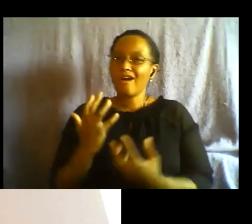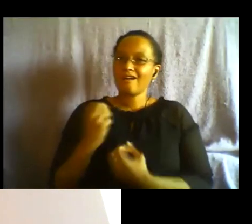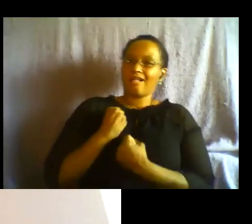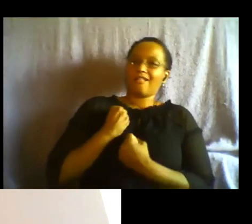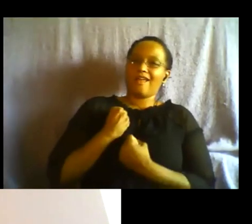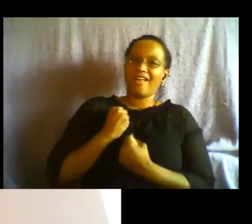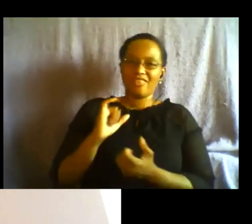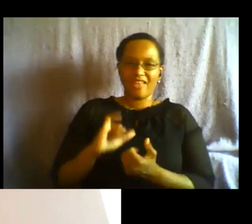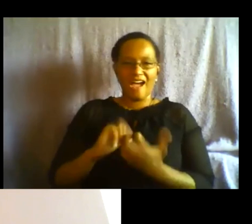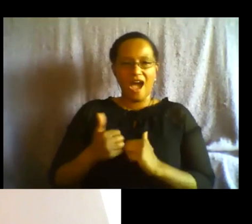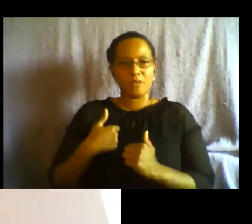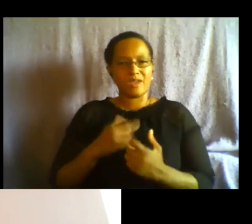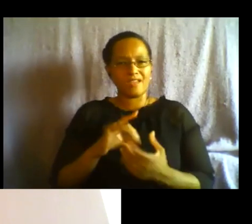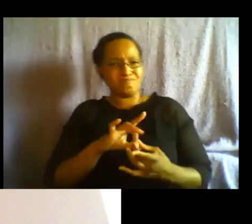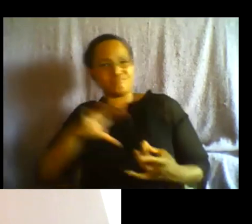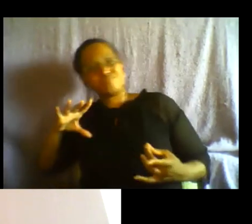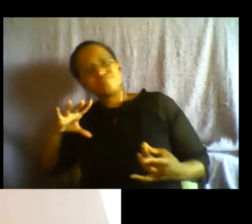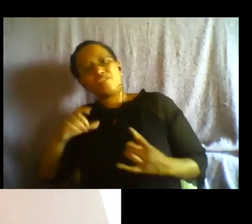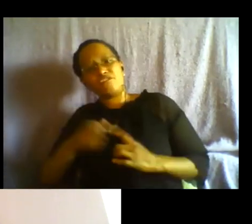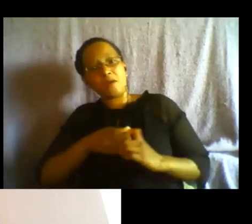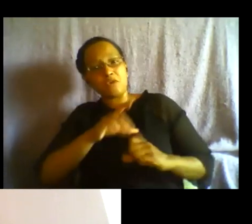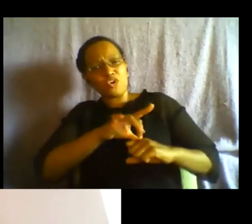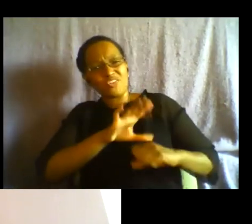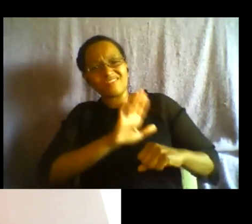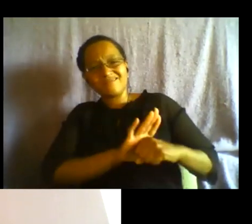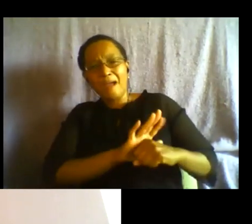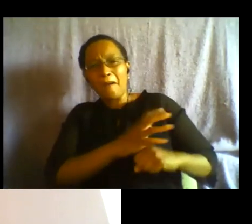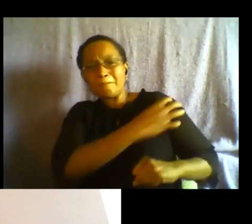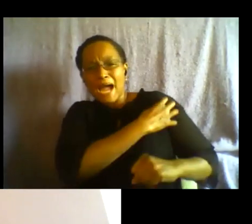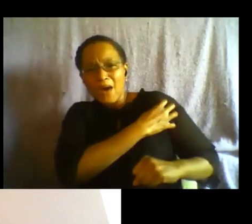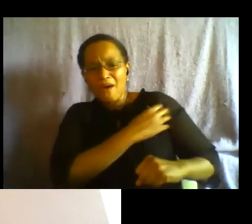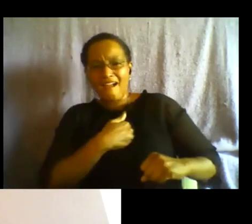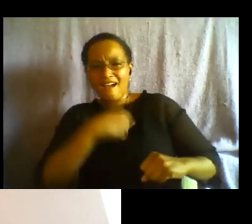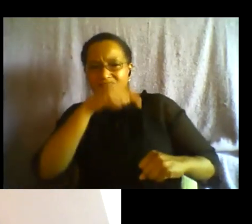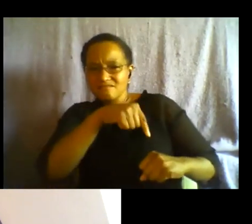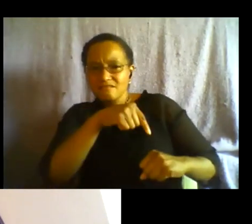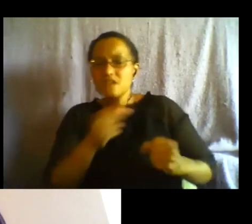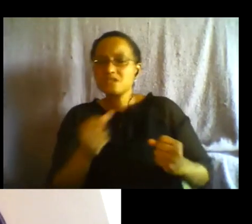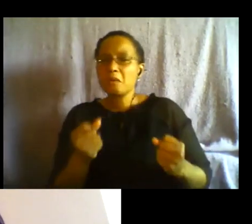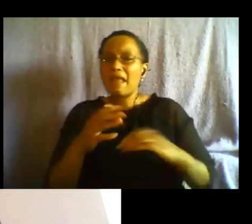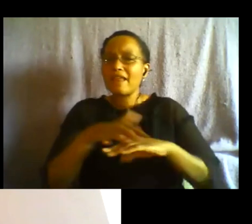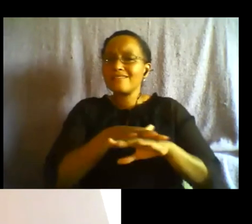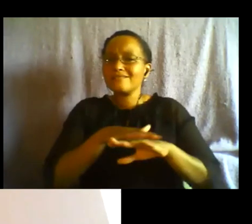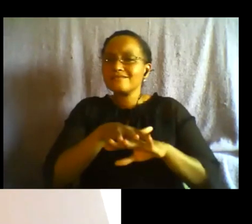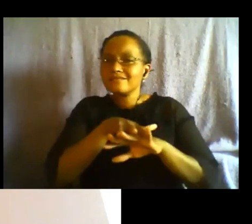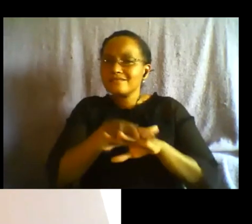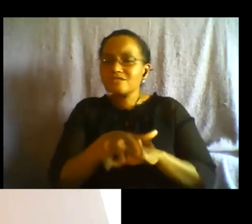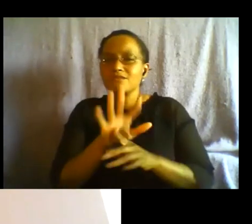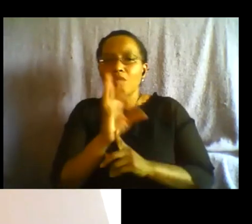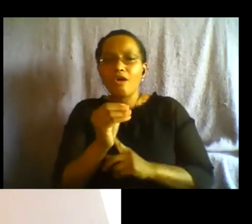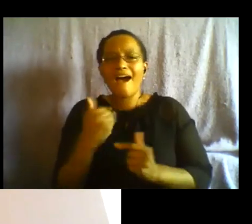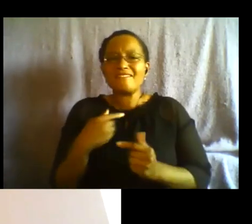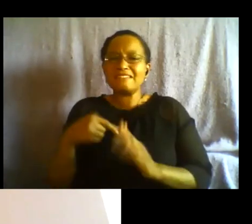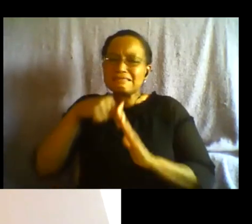from a source of power so a lot of cultures indigenous cultures have deep connection to land and